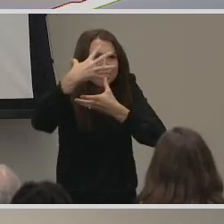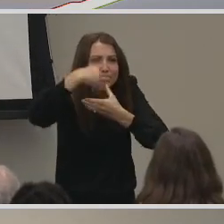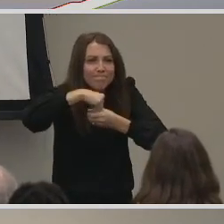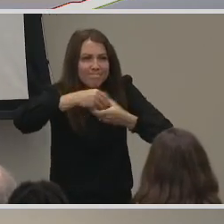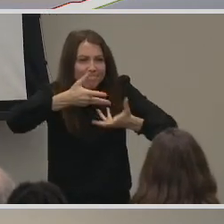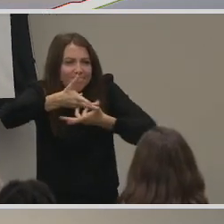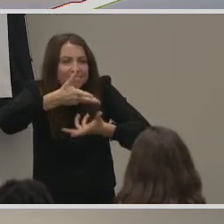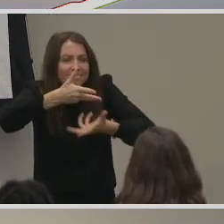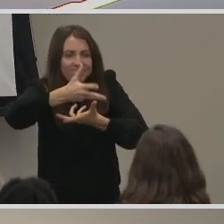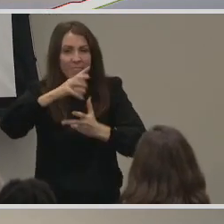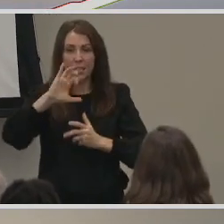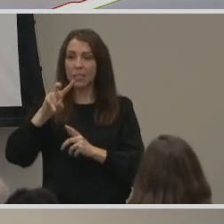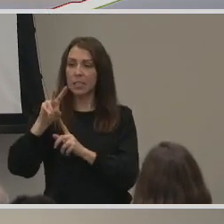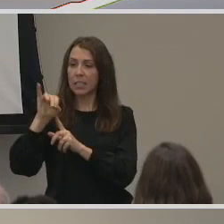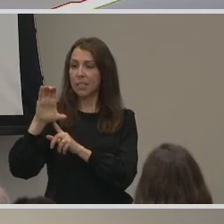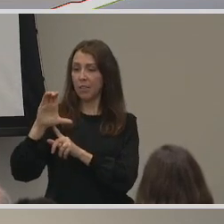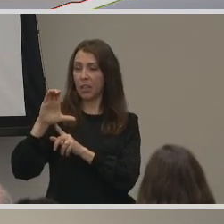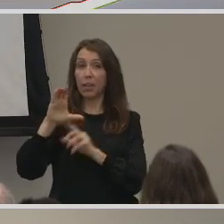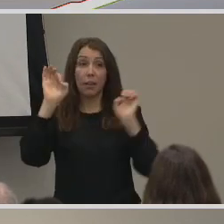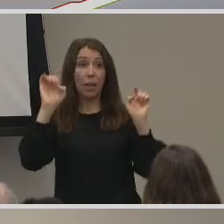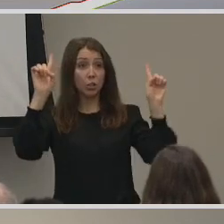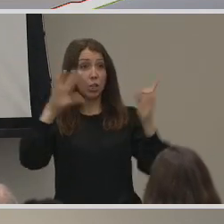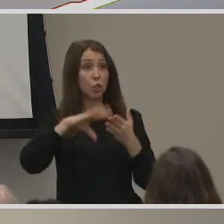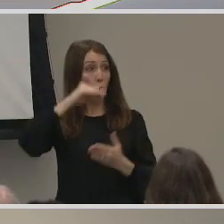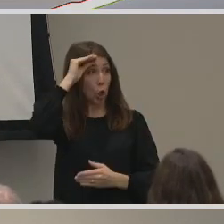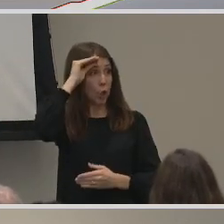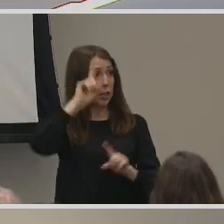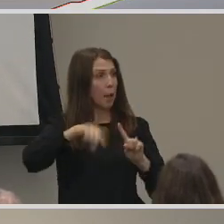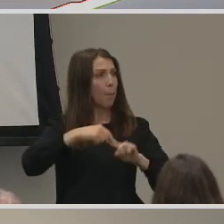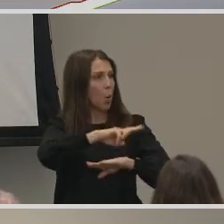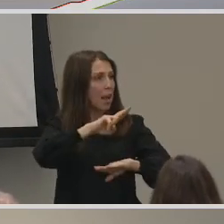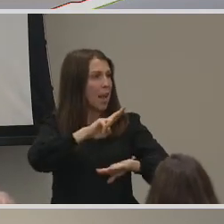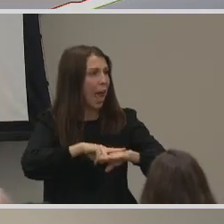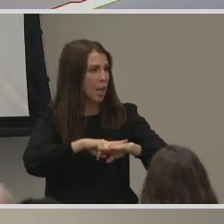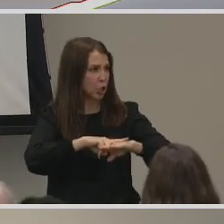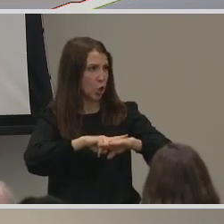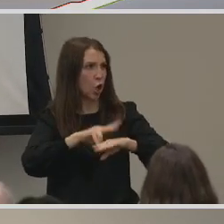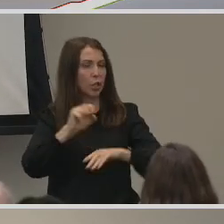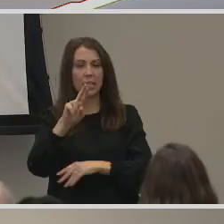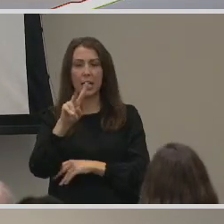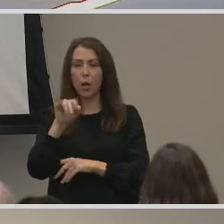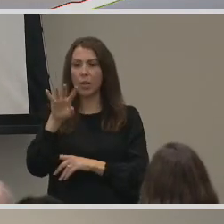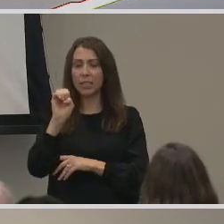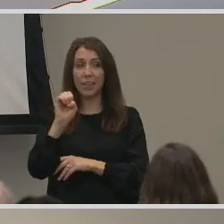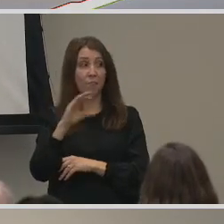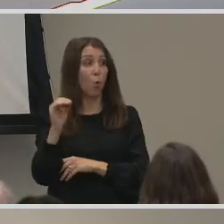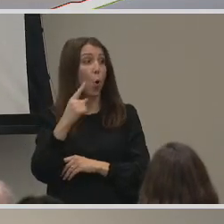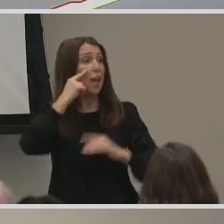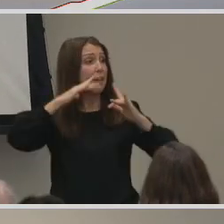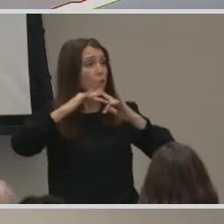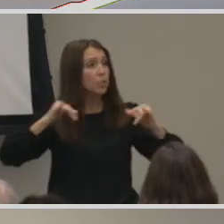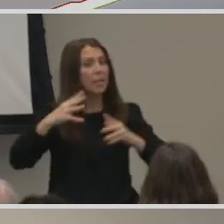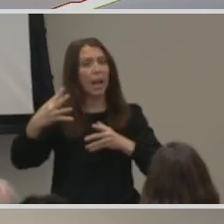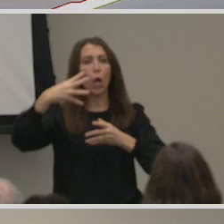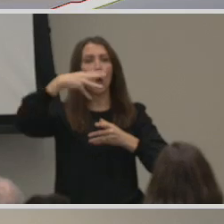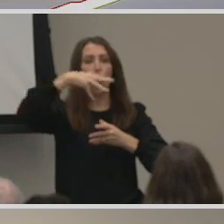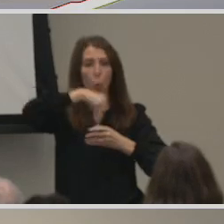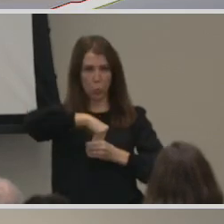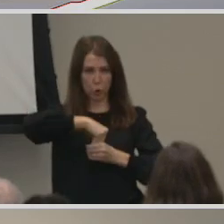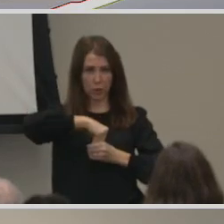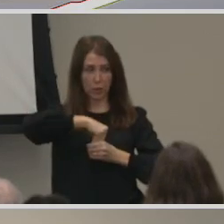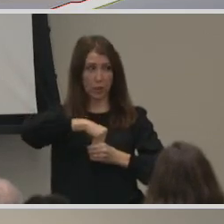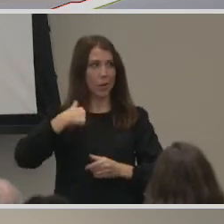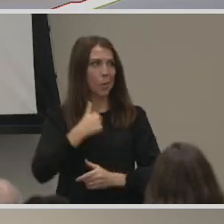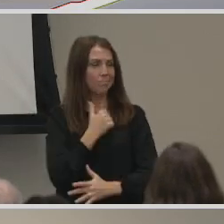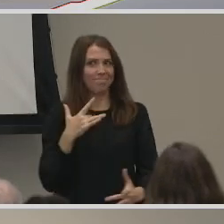education and learning about the national narrative on diversity and inclusion. And we're really excited